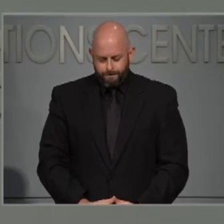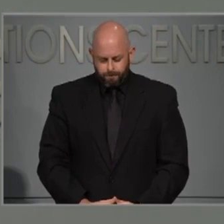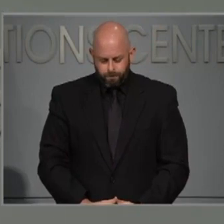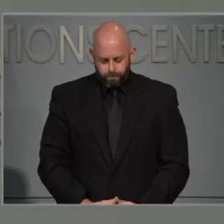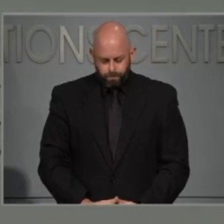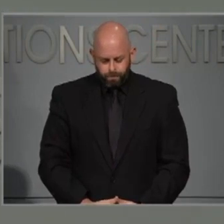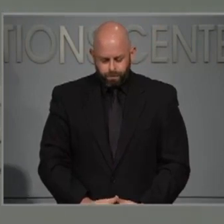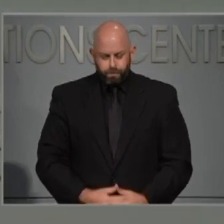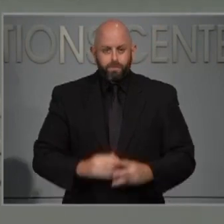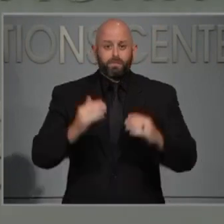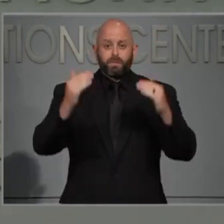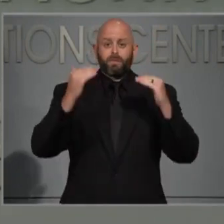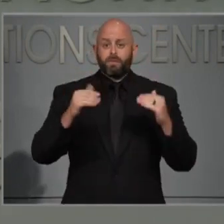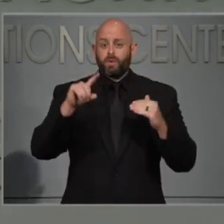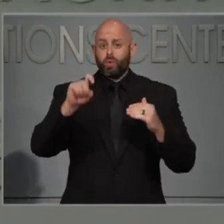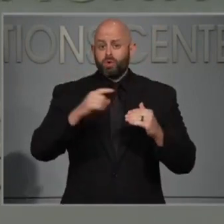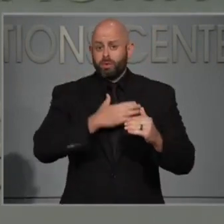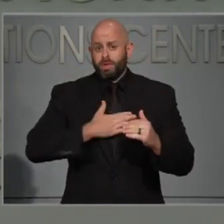Next question, please.